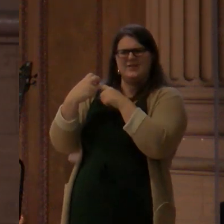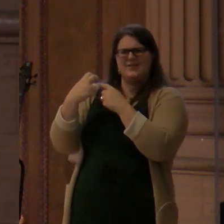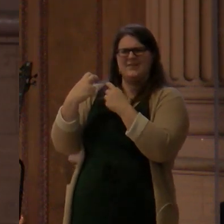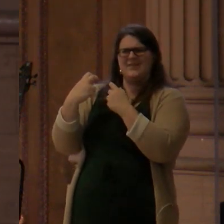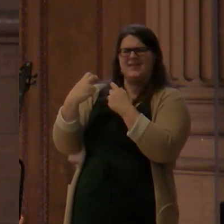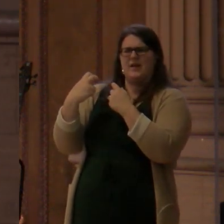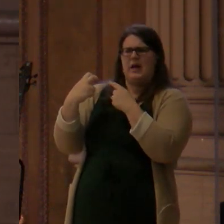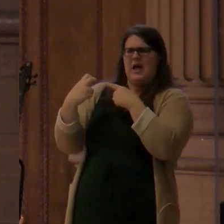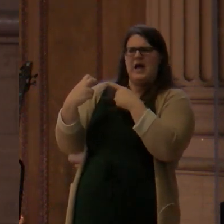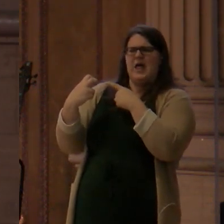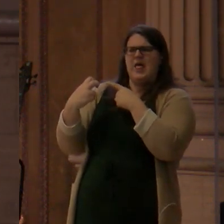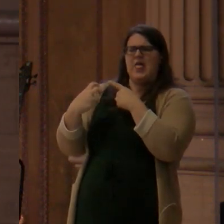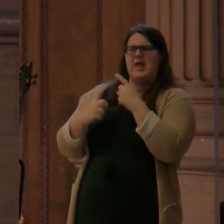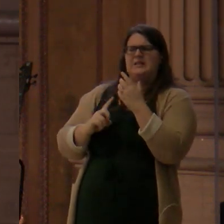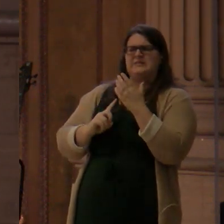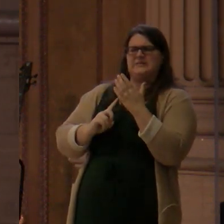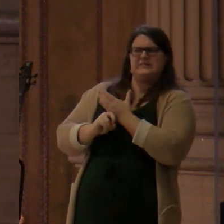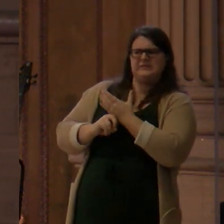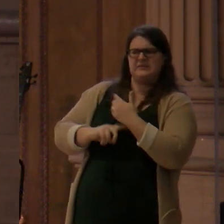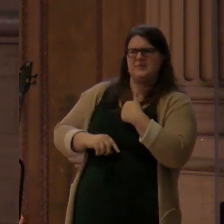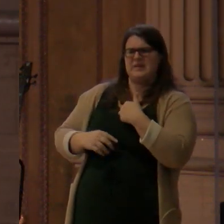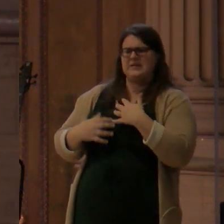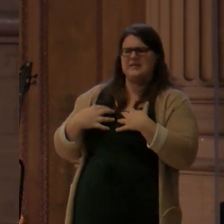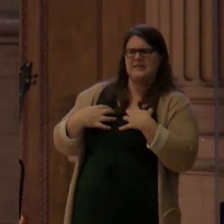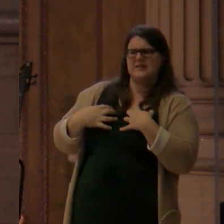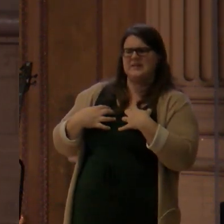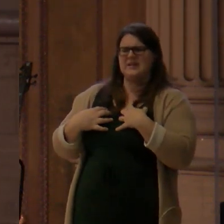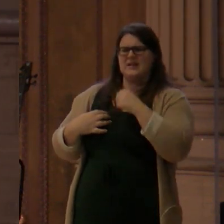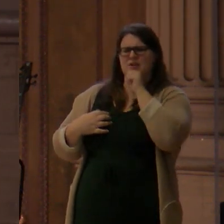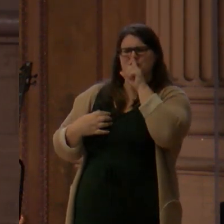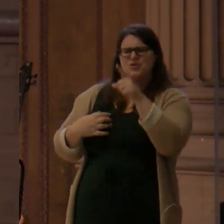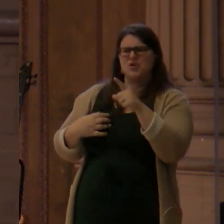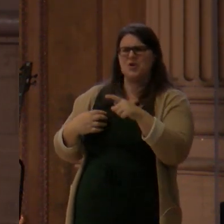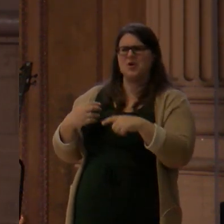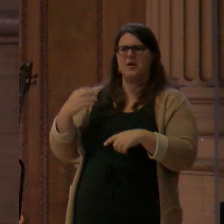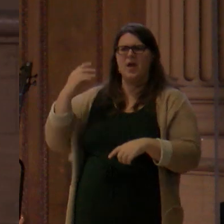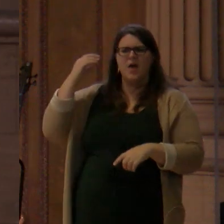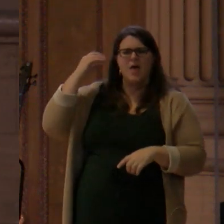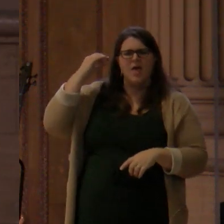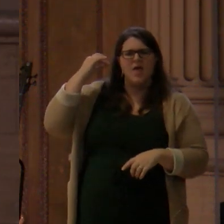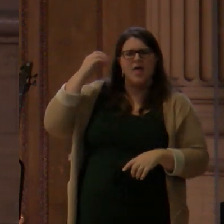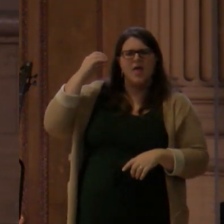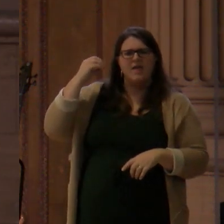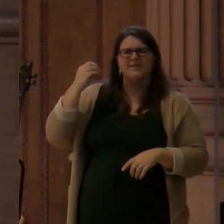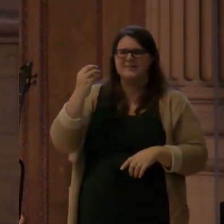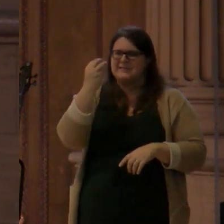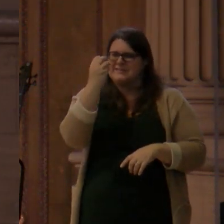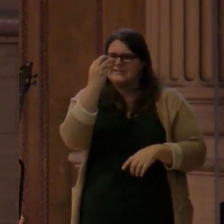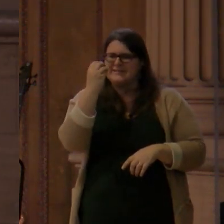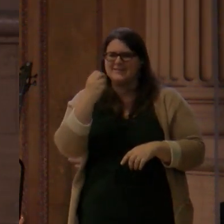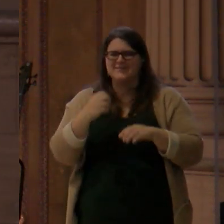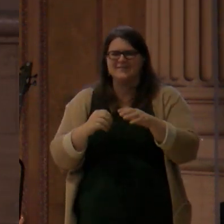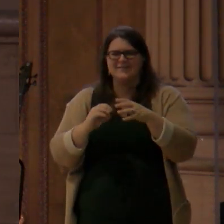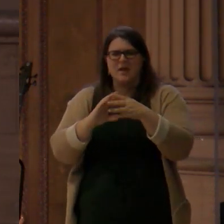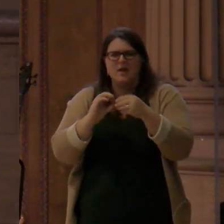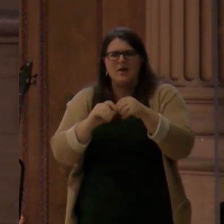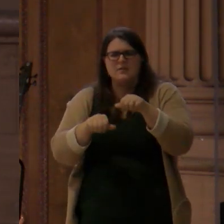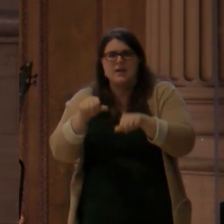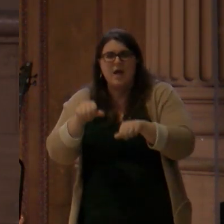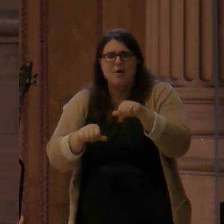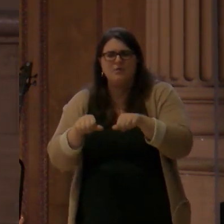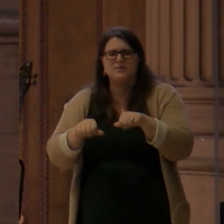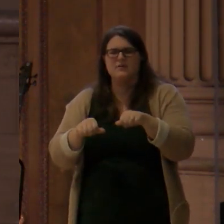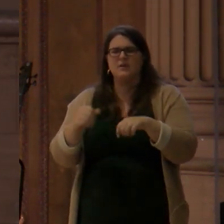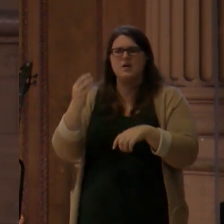when you're tempted to believe and own the condemnation that He whispers into your ear, when you're tempted to be swallowed up by fear,